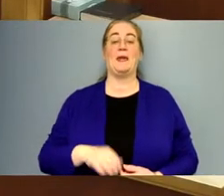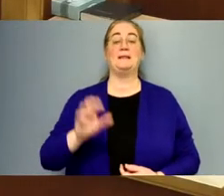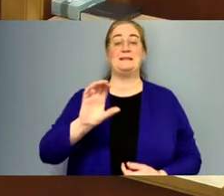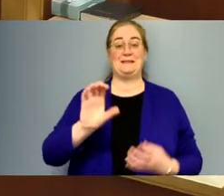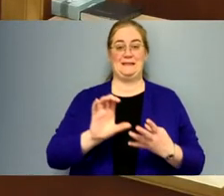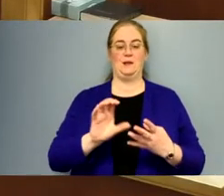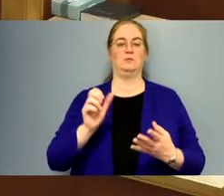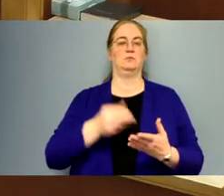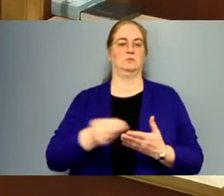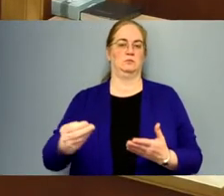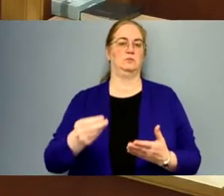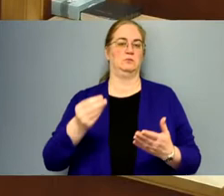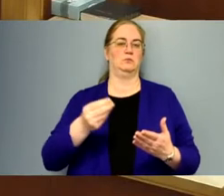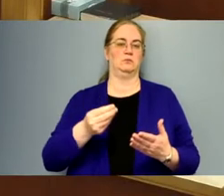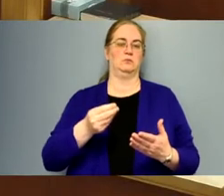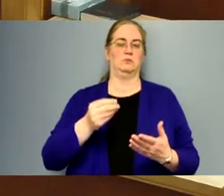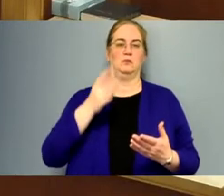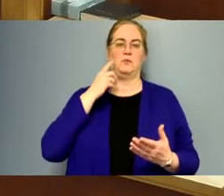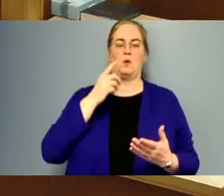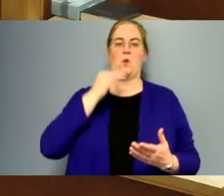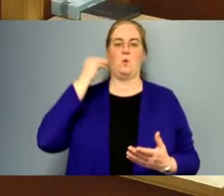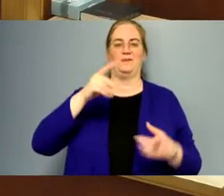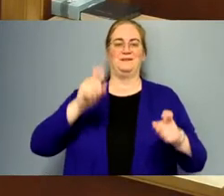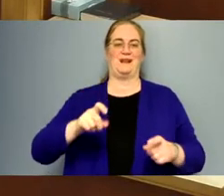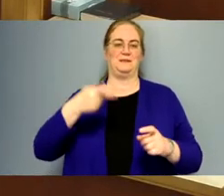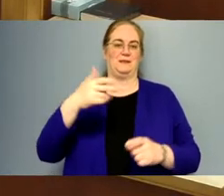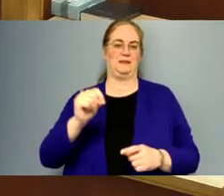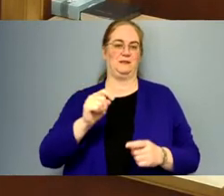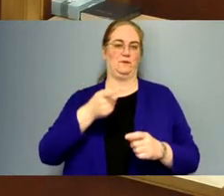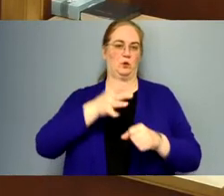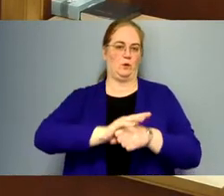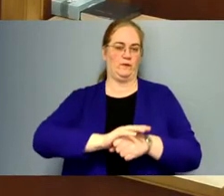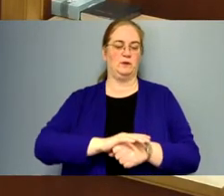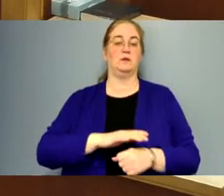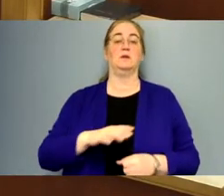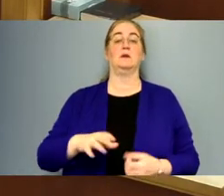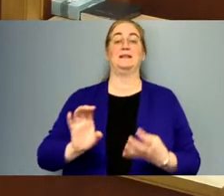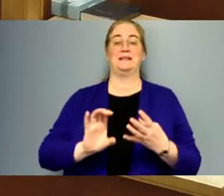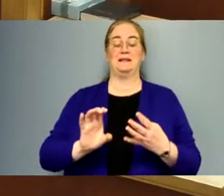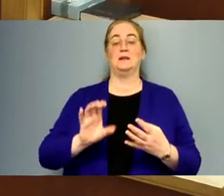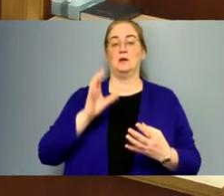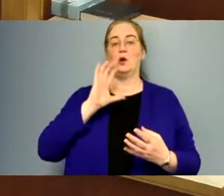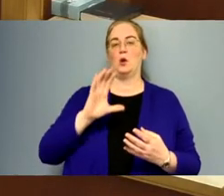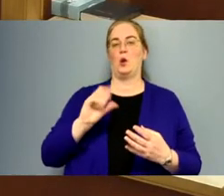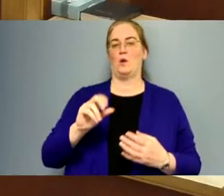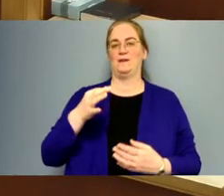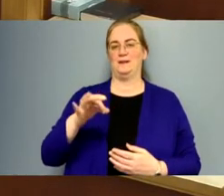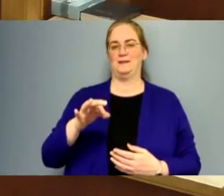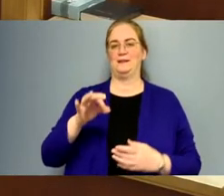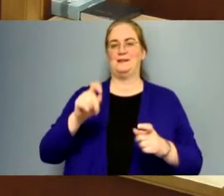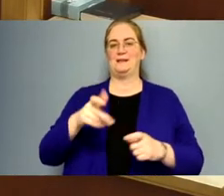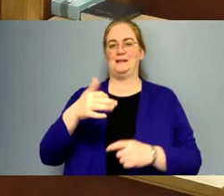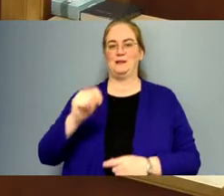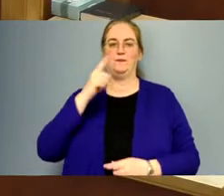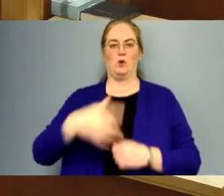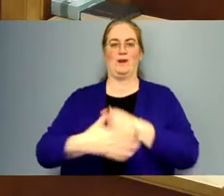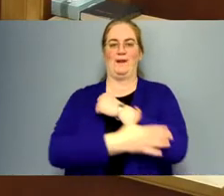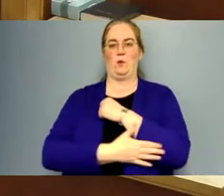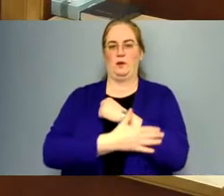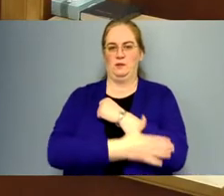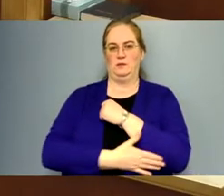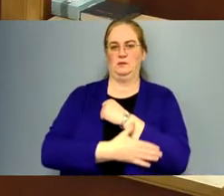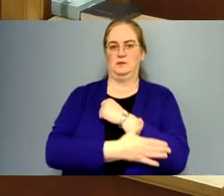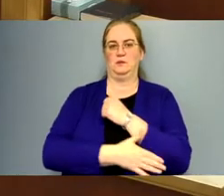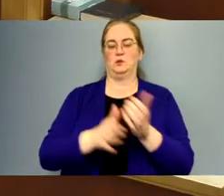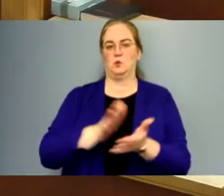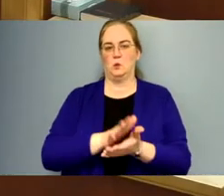approved purchase of COVID-19 antigen home test kits. D is to approve purchase of COVID-19 antigen test kits for county, um,